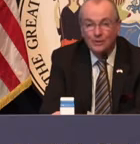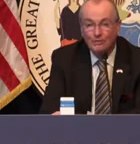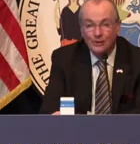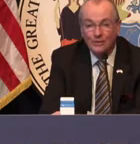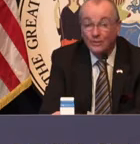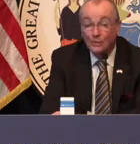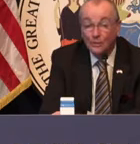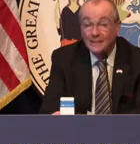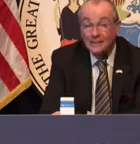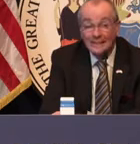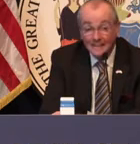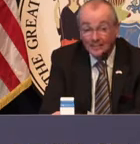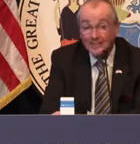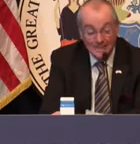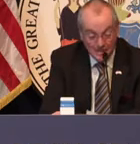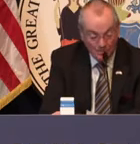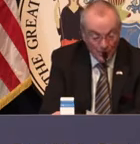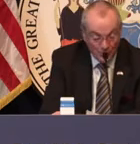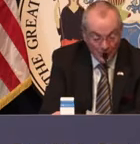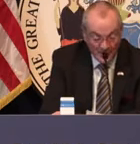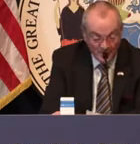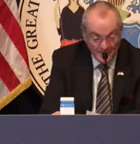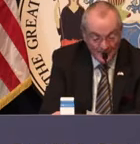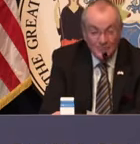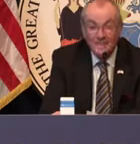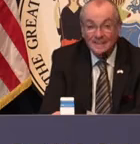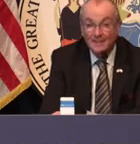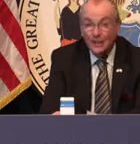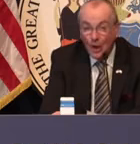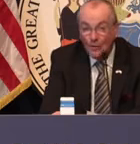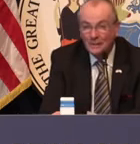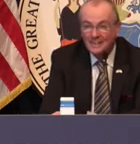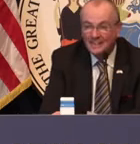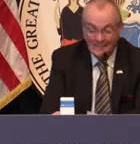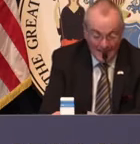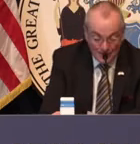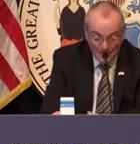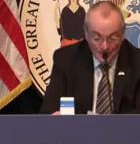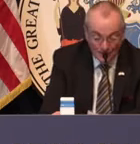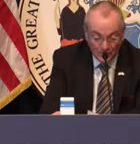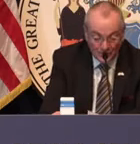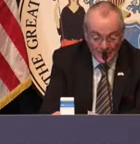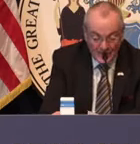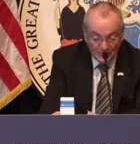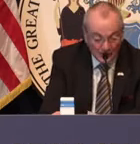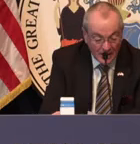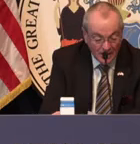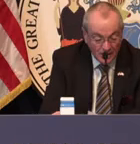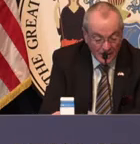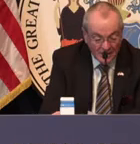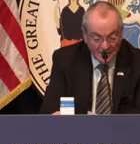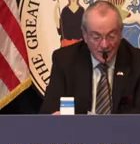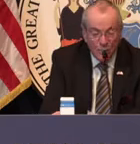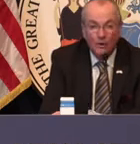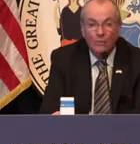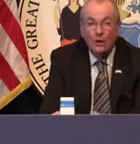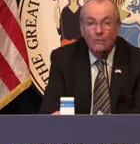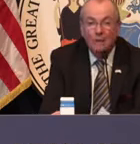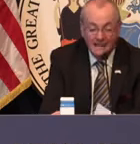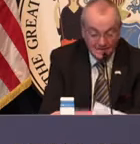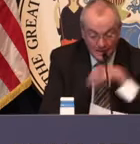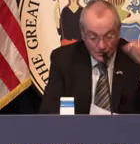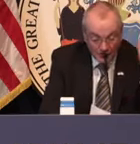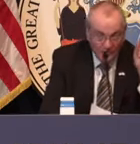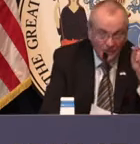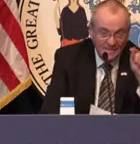Jersey spirit runs. It will really literally take your breath away. If you need a little hope and optimism for the days to come as we continue on our